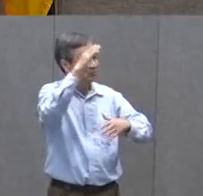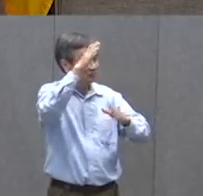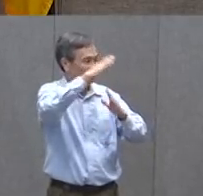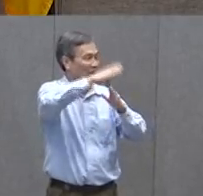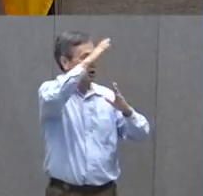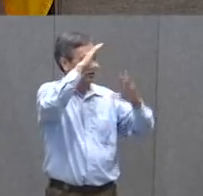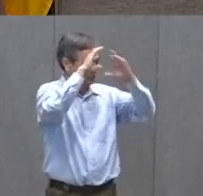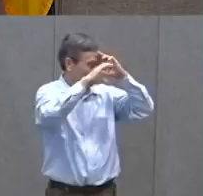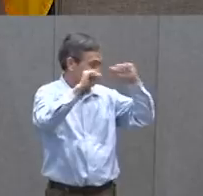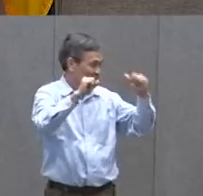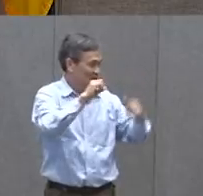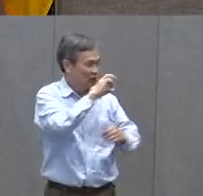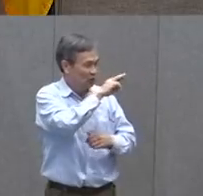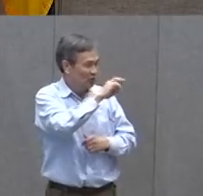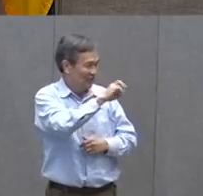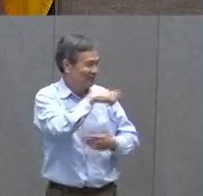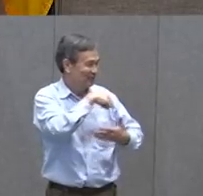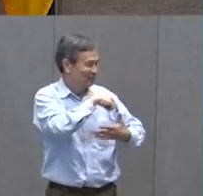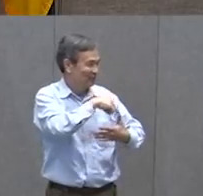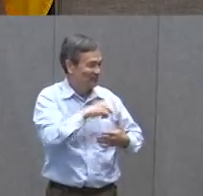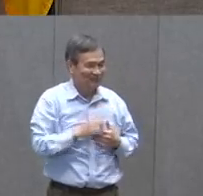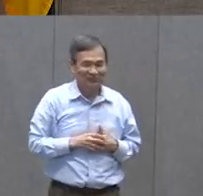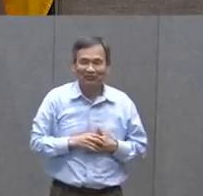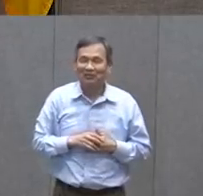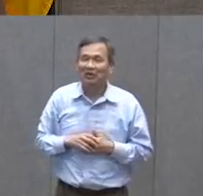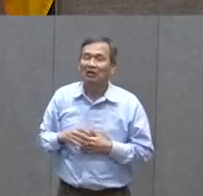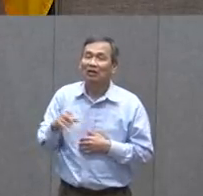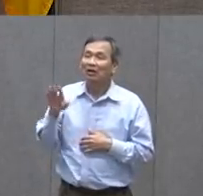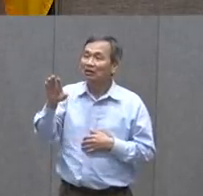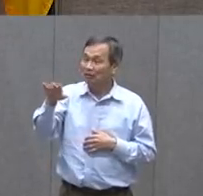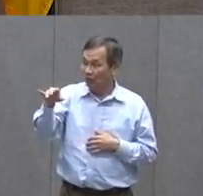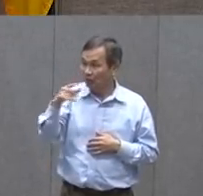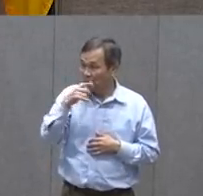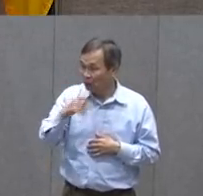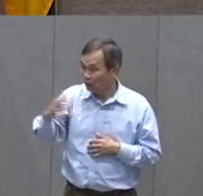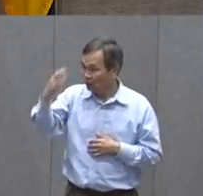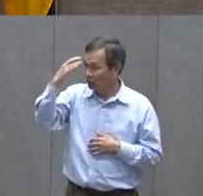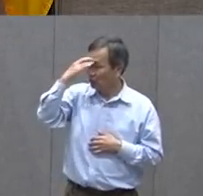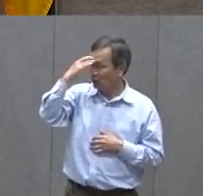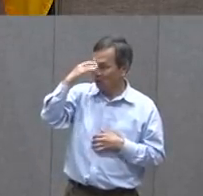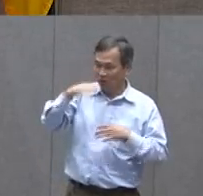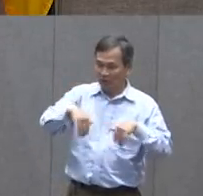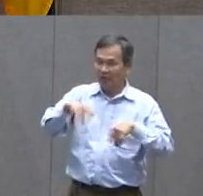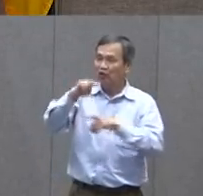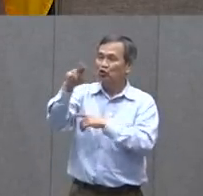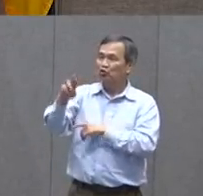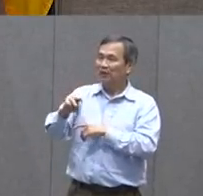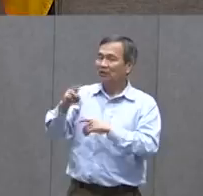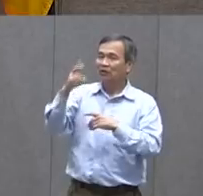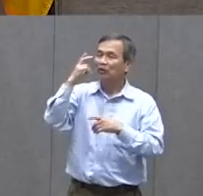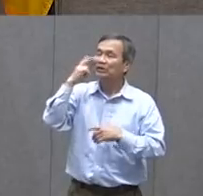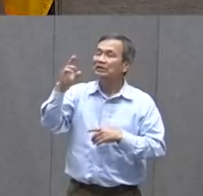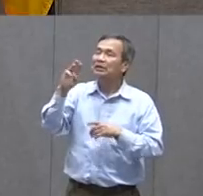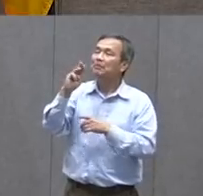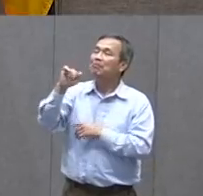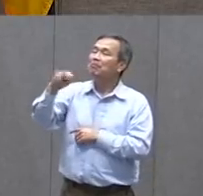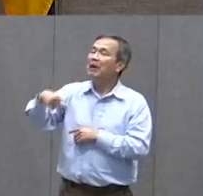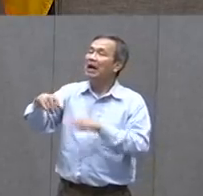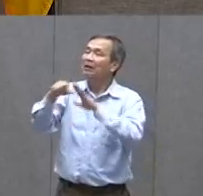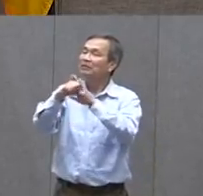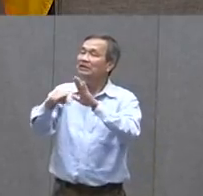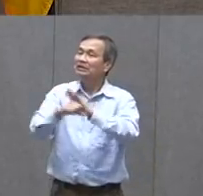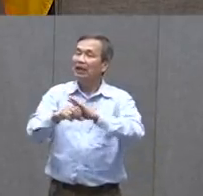of everybody. Yeah. And for those of you who are familiar with what New Mexico looks like, if you've got a map of the state